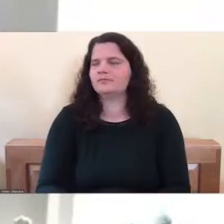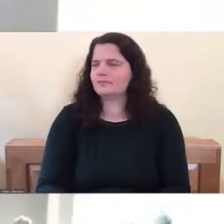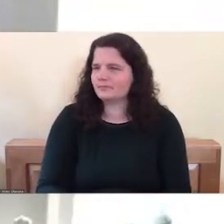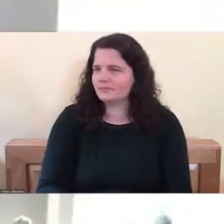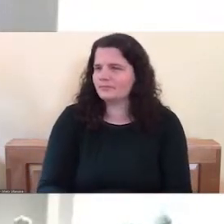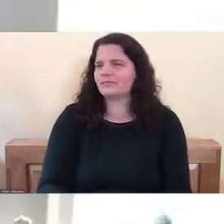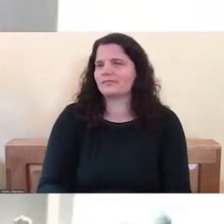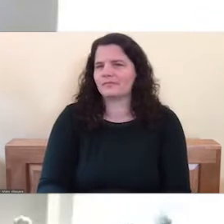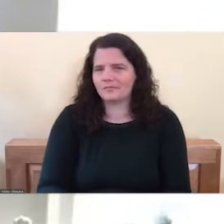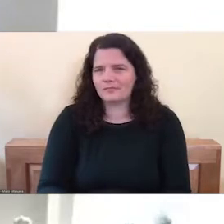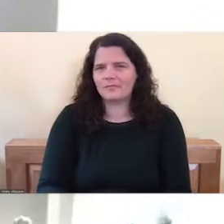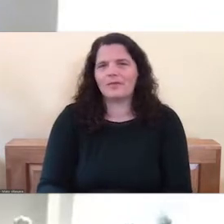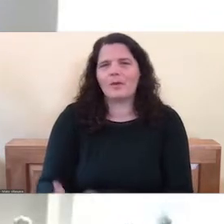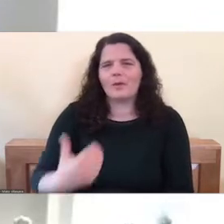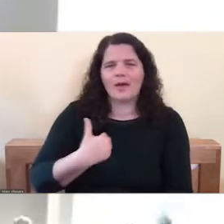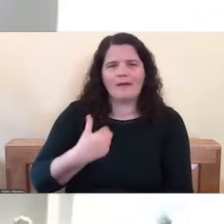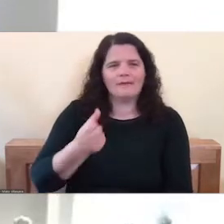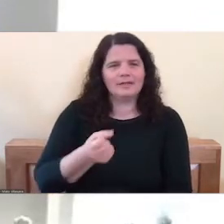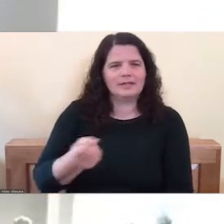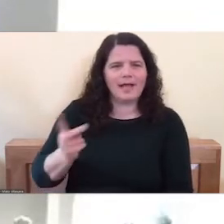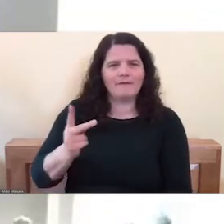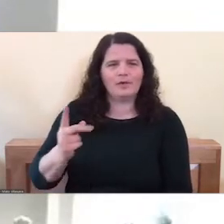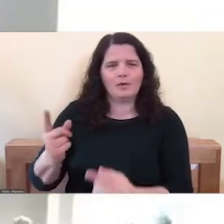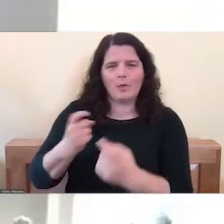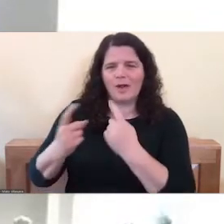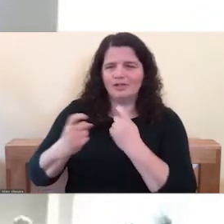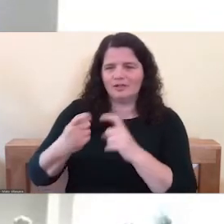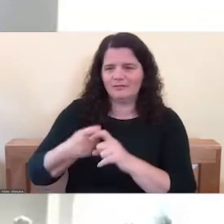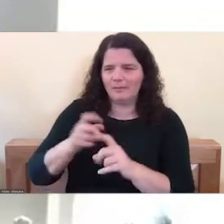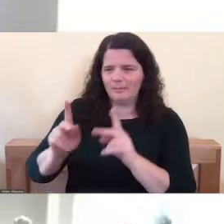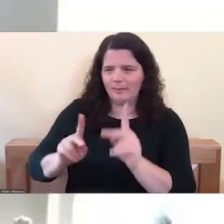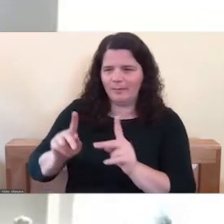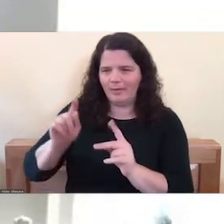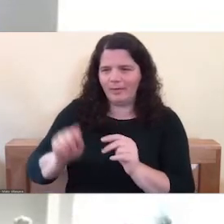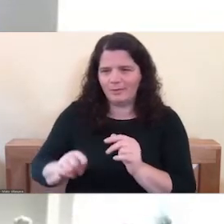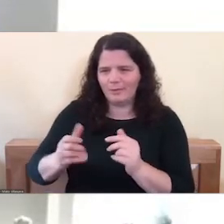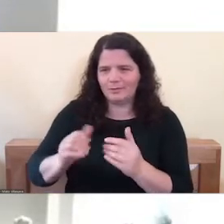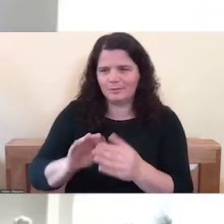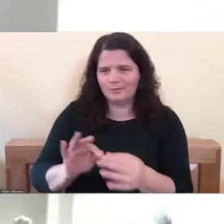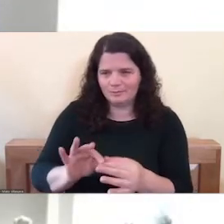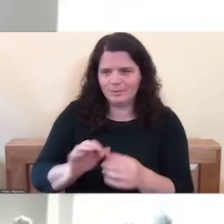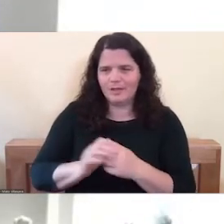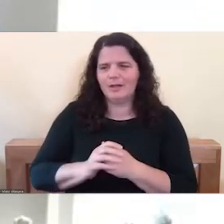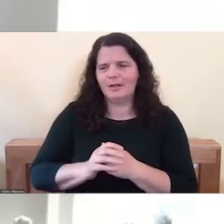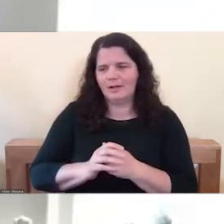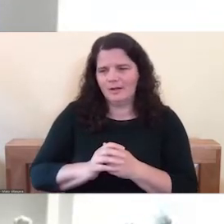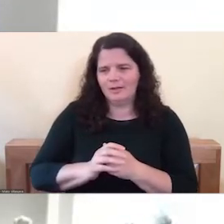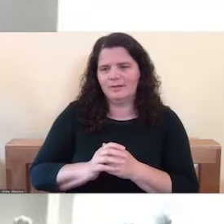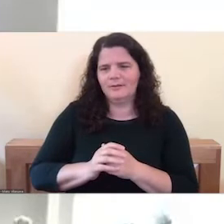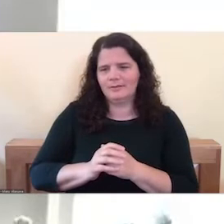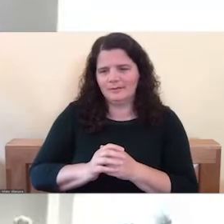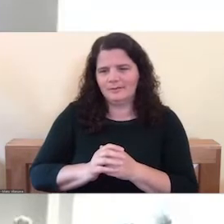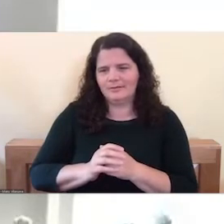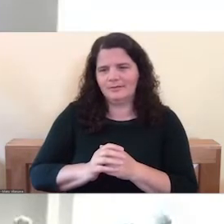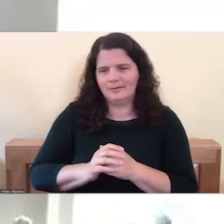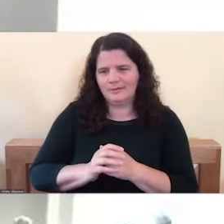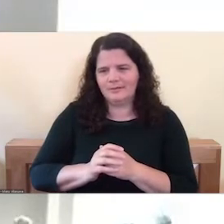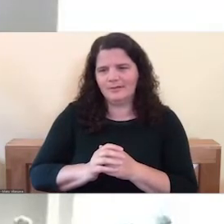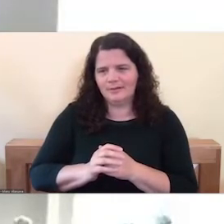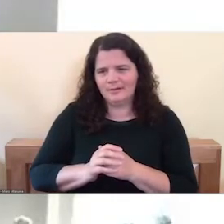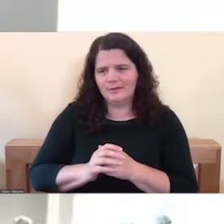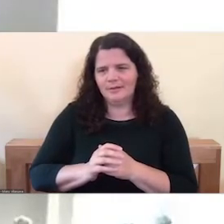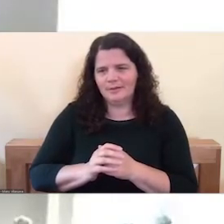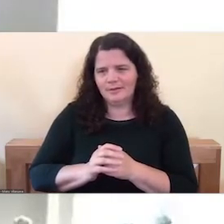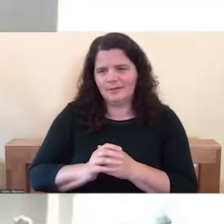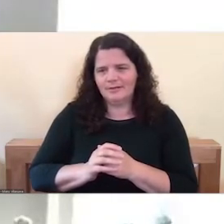questions here from folks, you know, maybe, you know, just talking about integration,